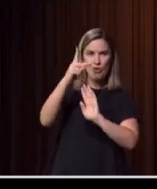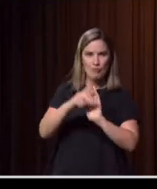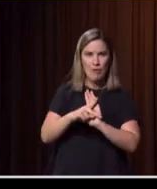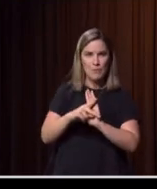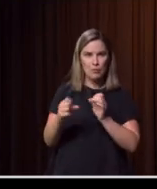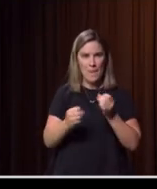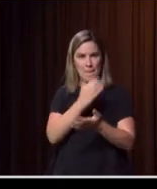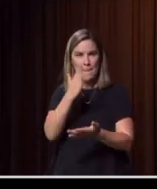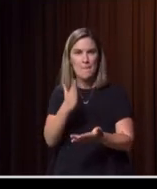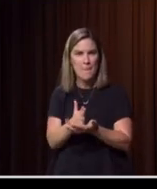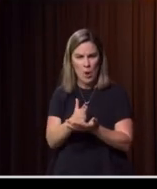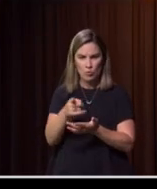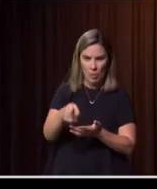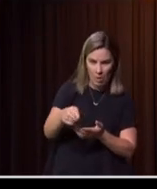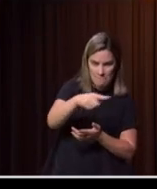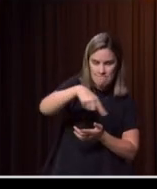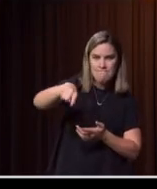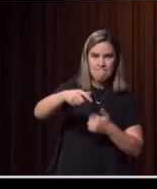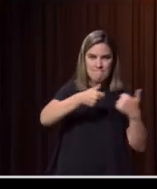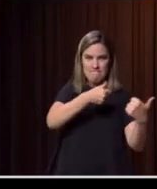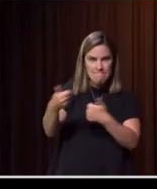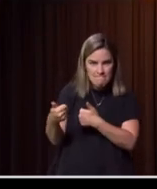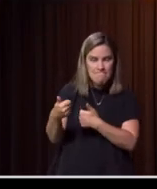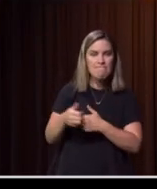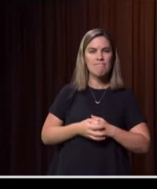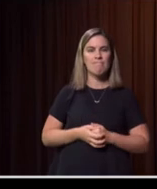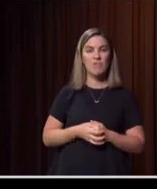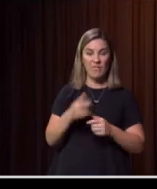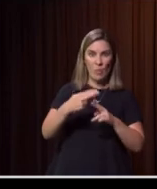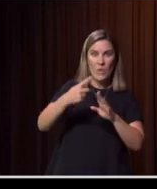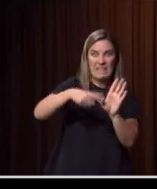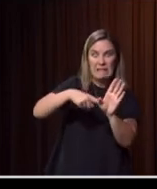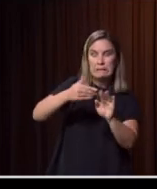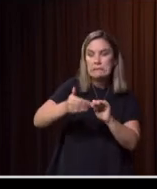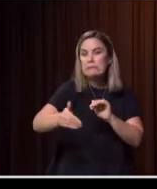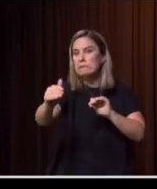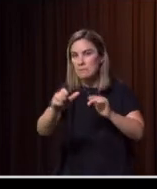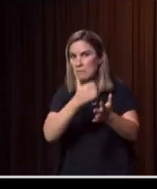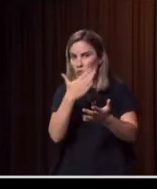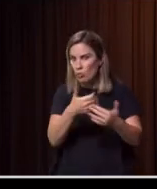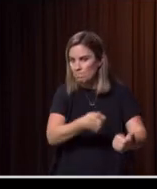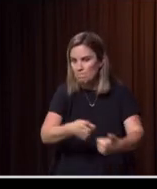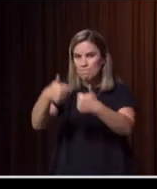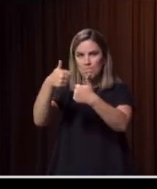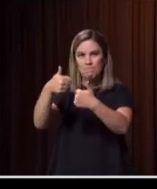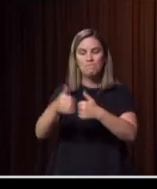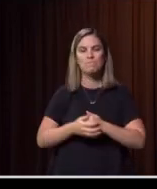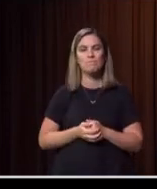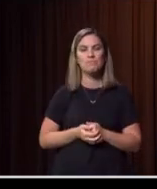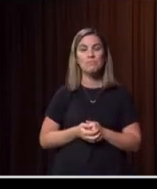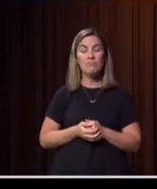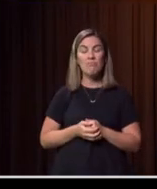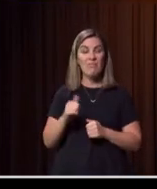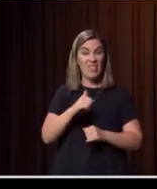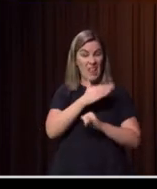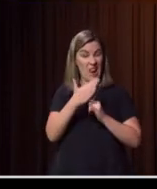those programs over the next few years. I think the other important thing, Lydia, listening to that question from our, from our last person there, is that